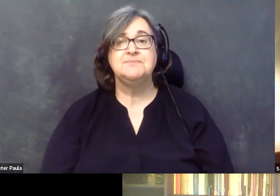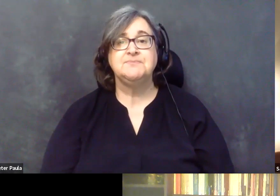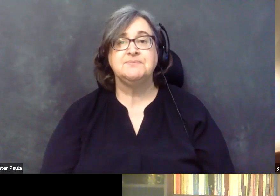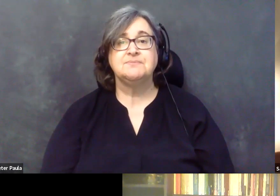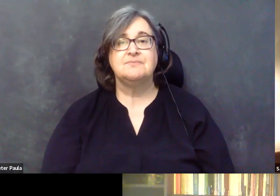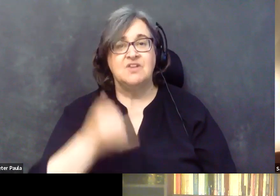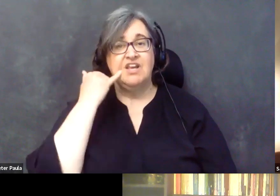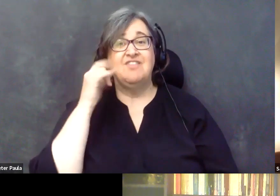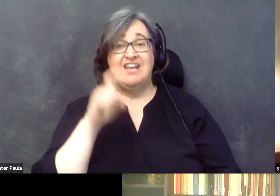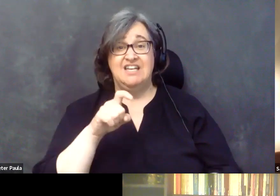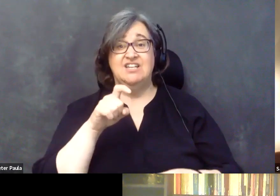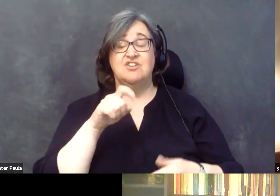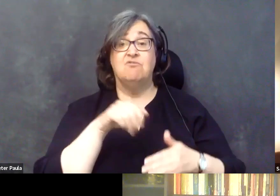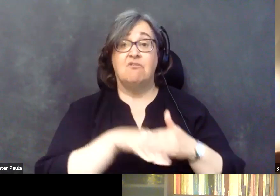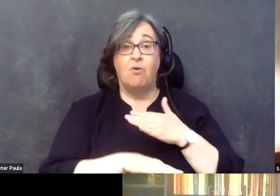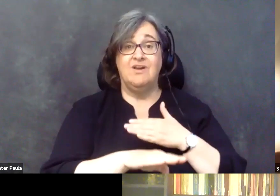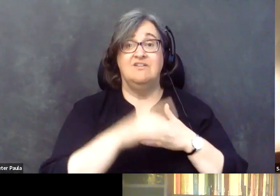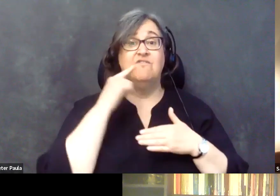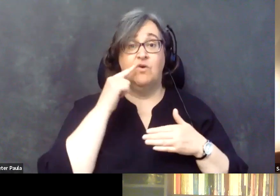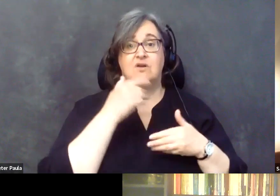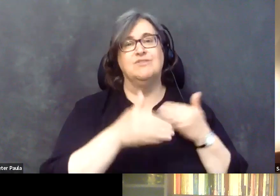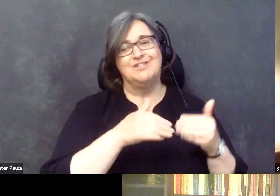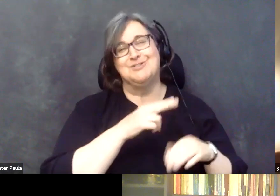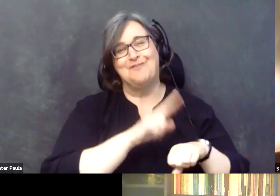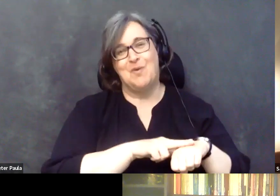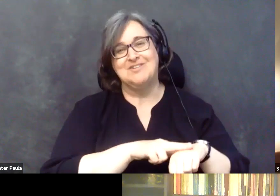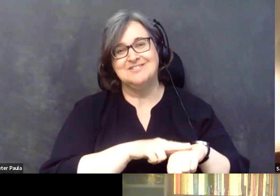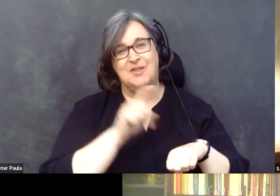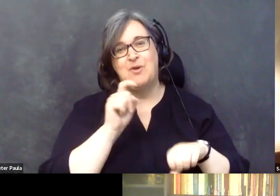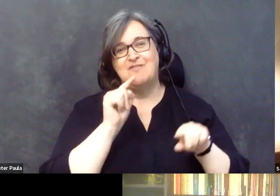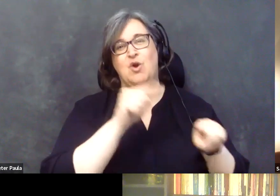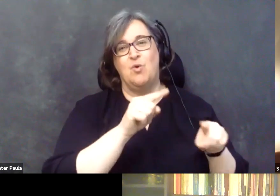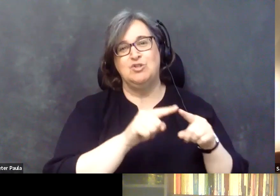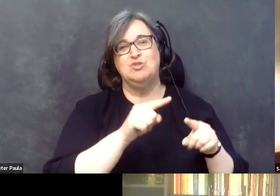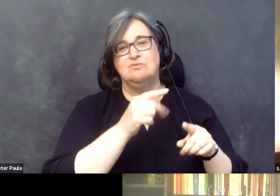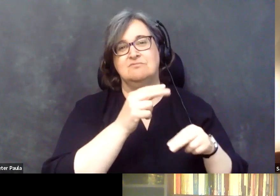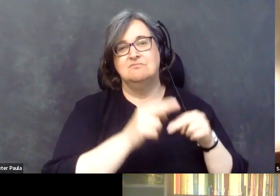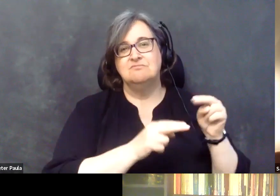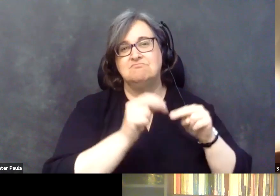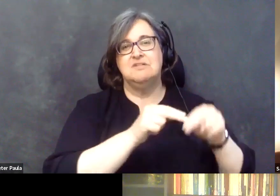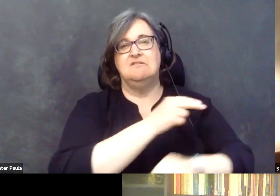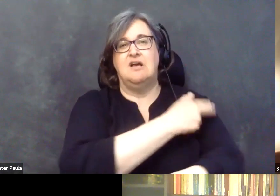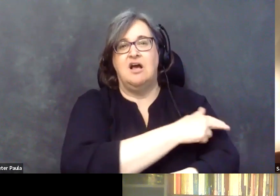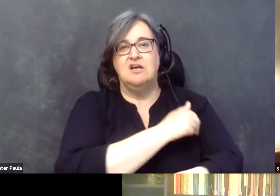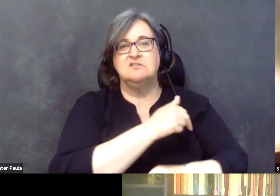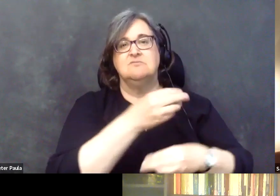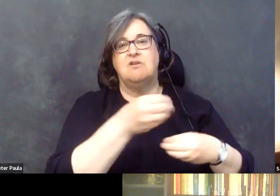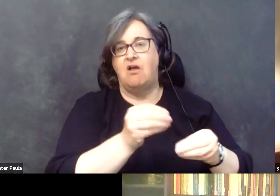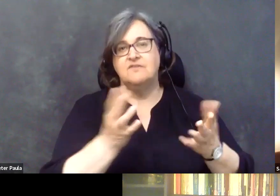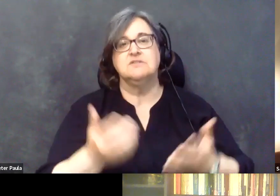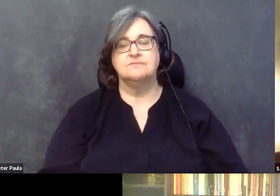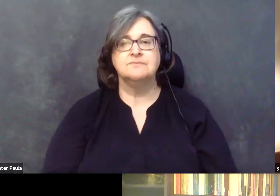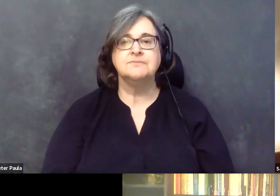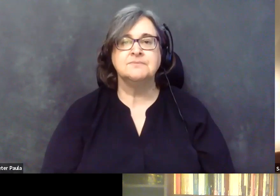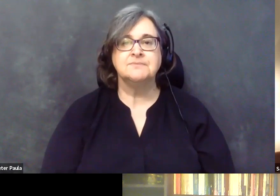an inpatient procedure, course, you know, they would have to, uh, go to an institution setting or an office setting for that.